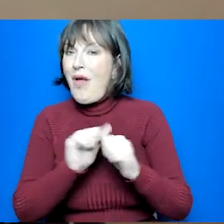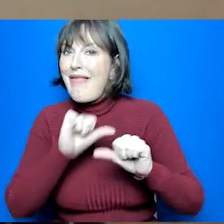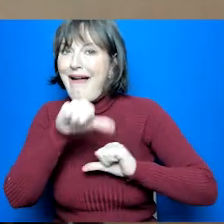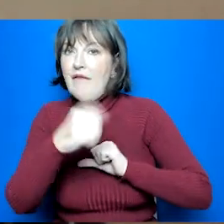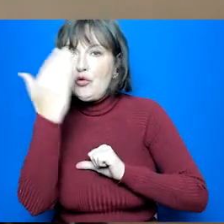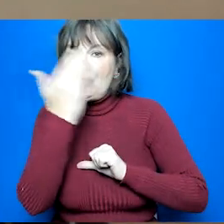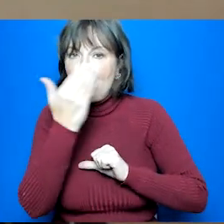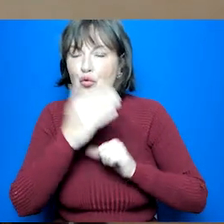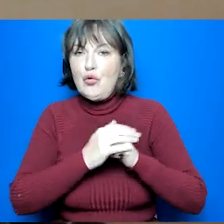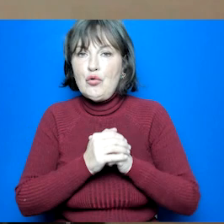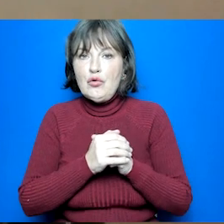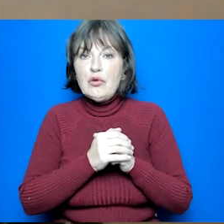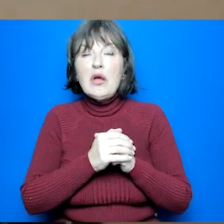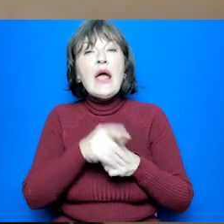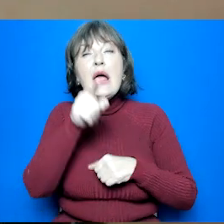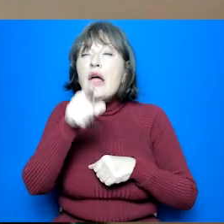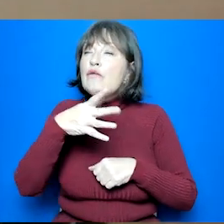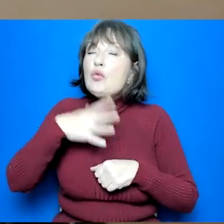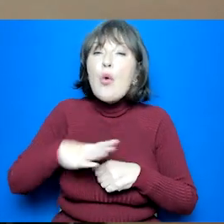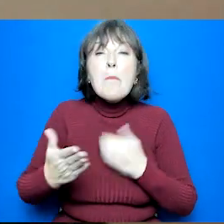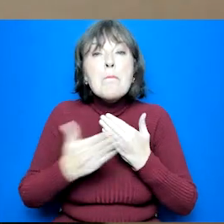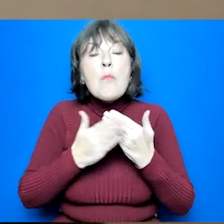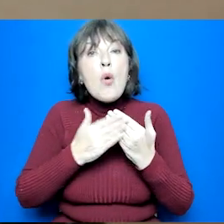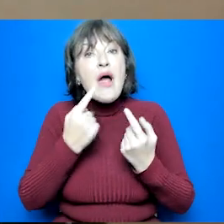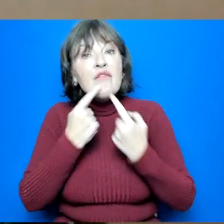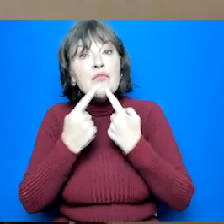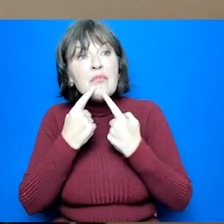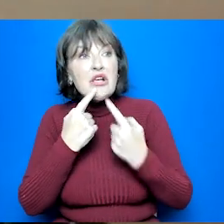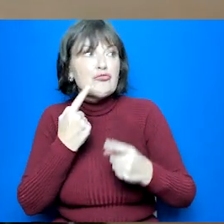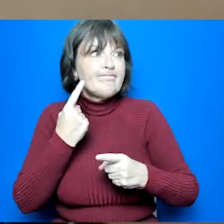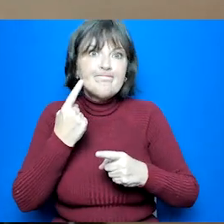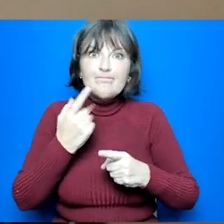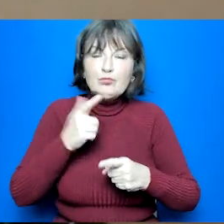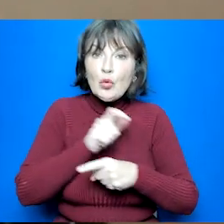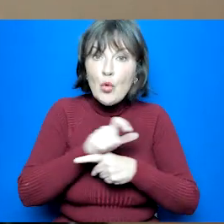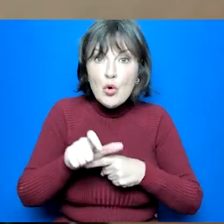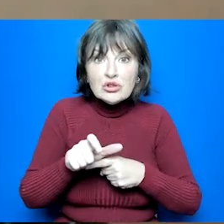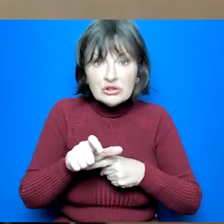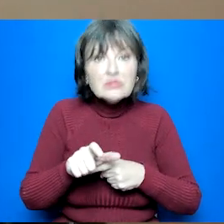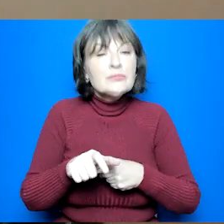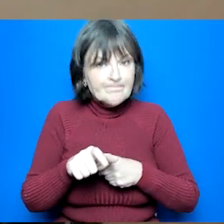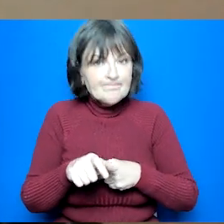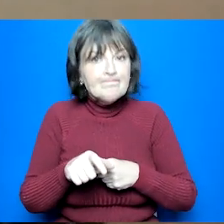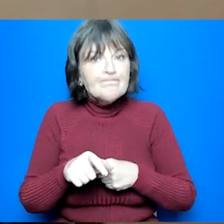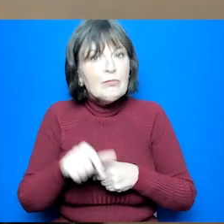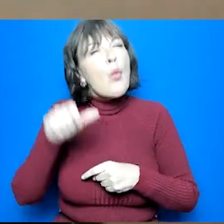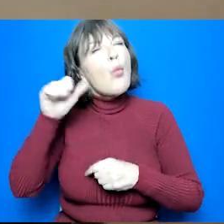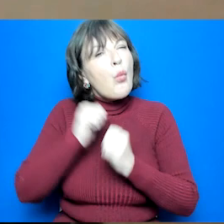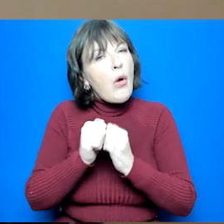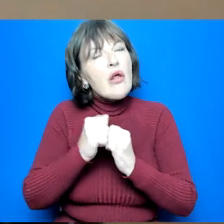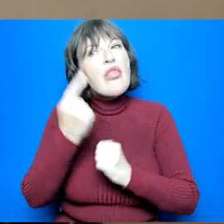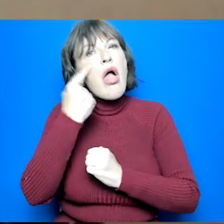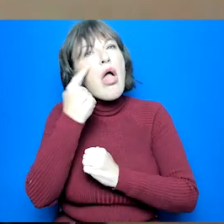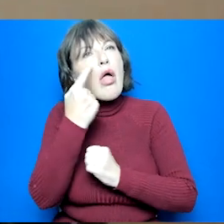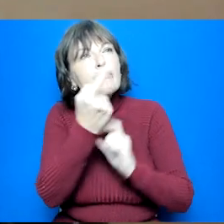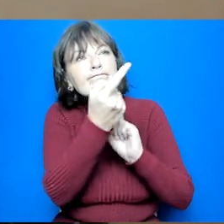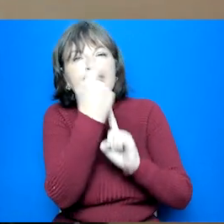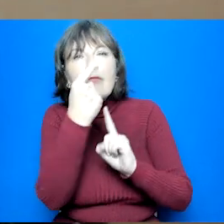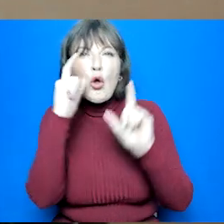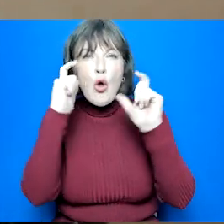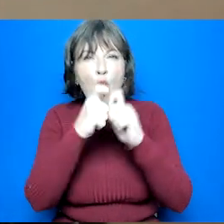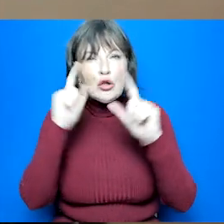you're best looking at the course pages themselves. Some college and university courses do ask for specific subjects